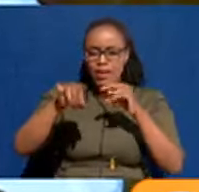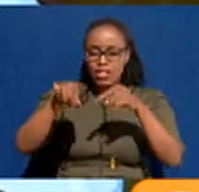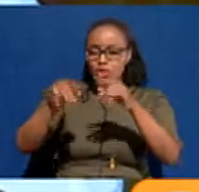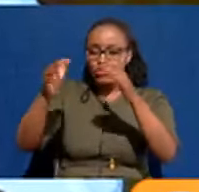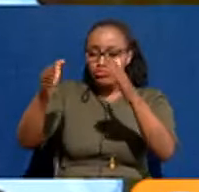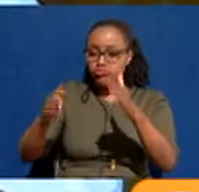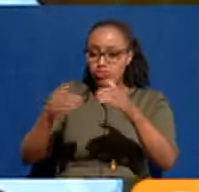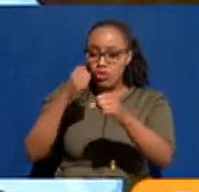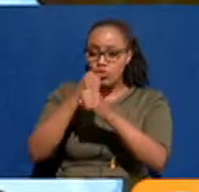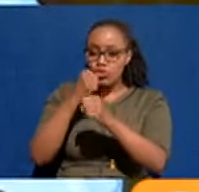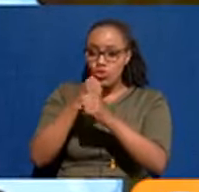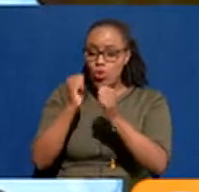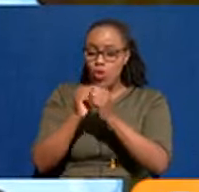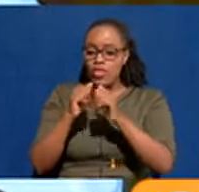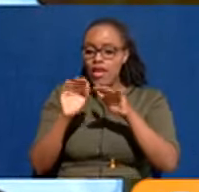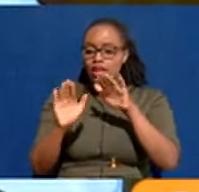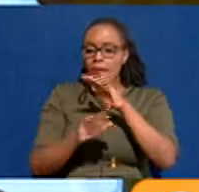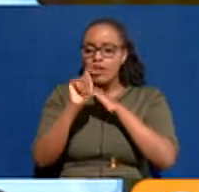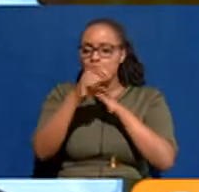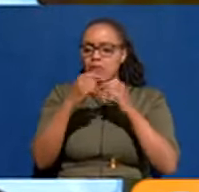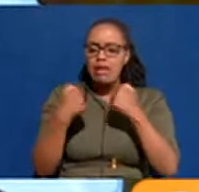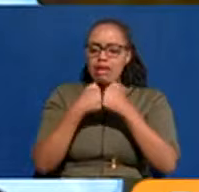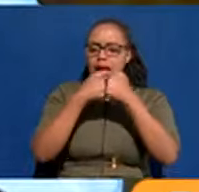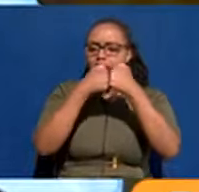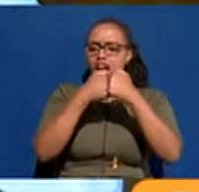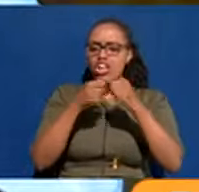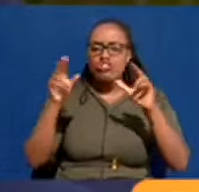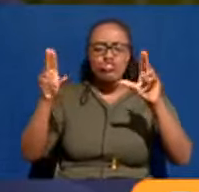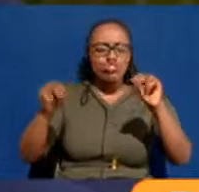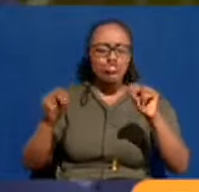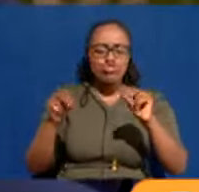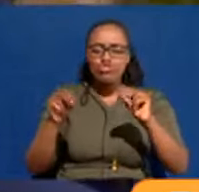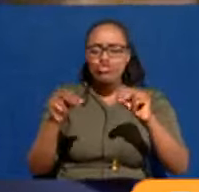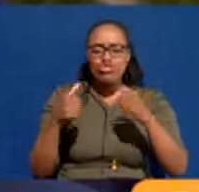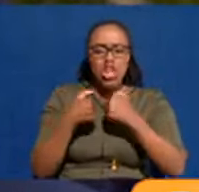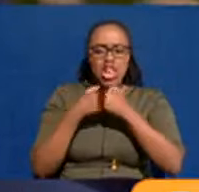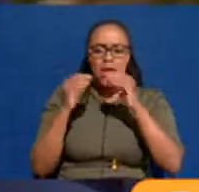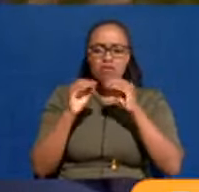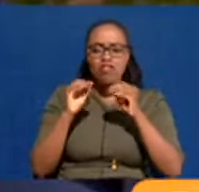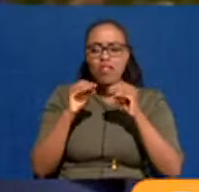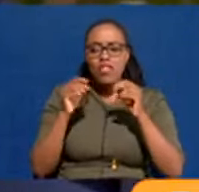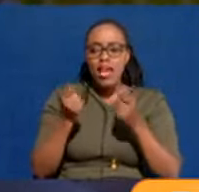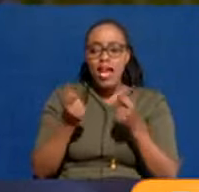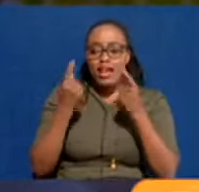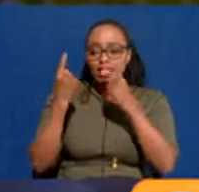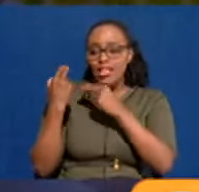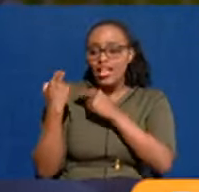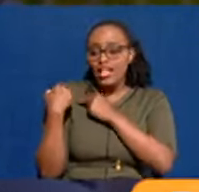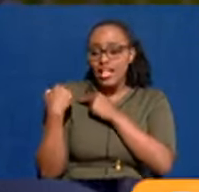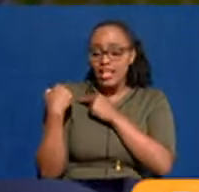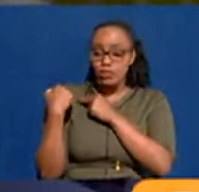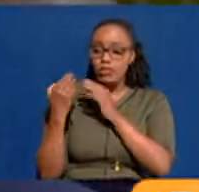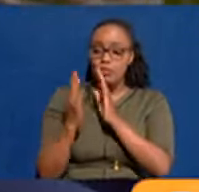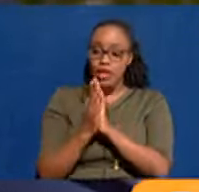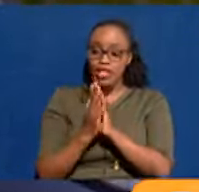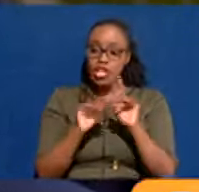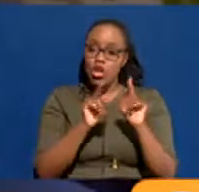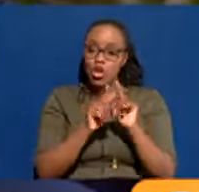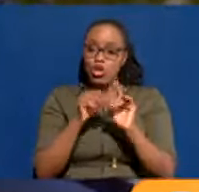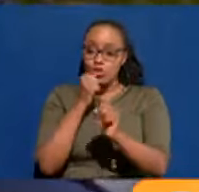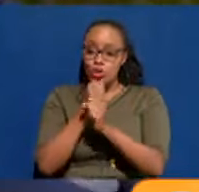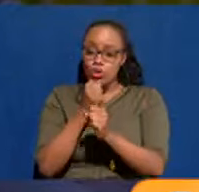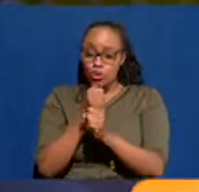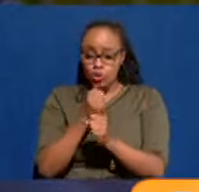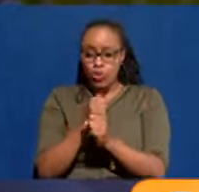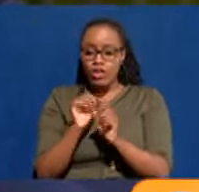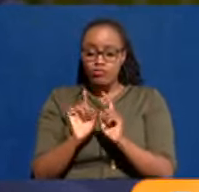loggerheads with the deputy president himself. No, there are no loggerheads. I think it's just everyone understanding their mandate and carrying everybody